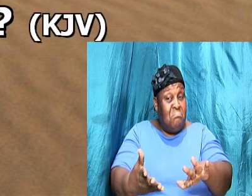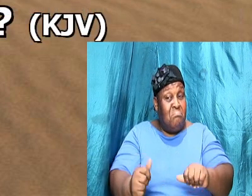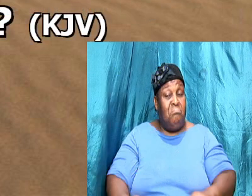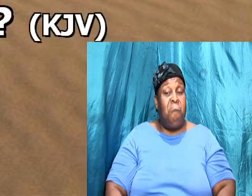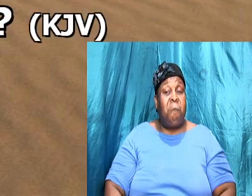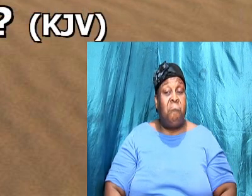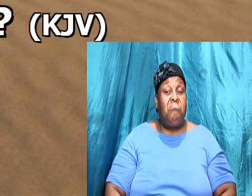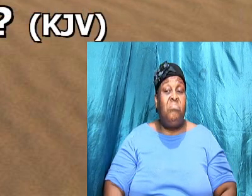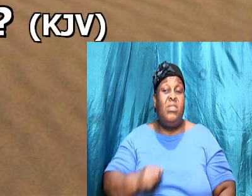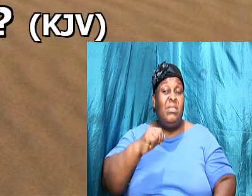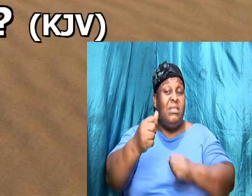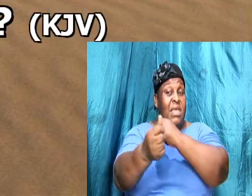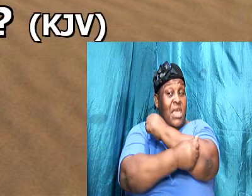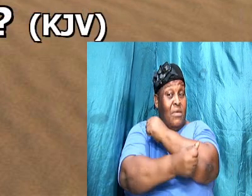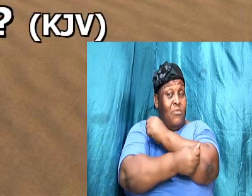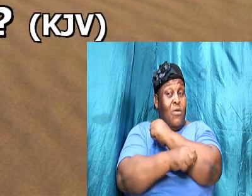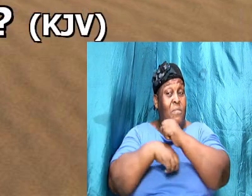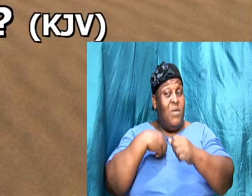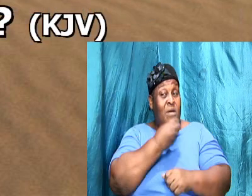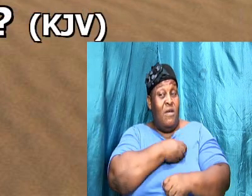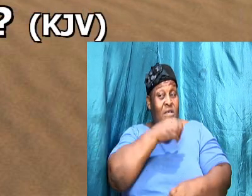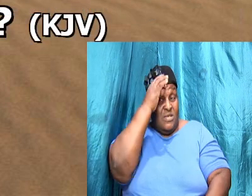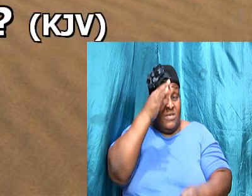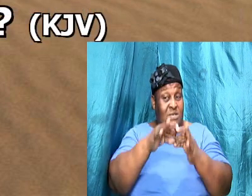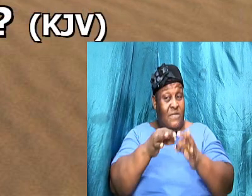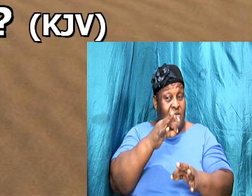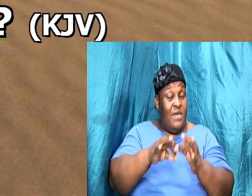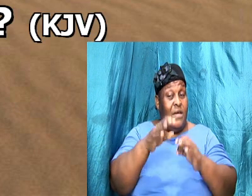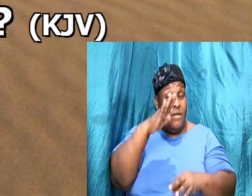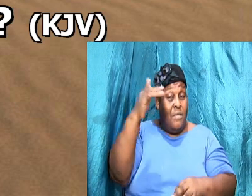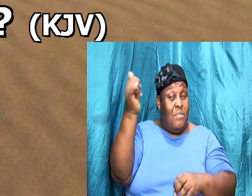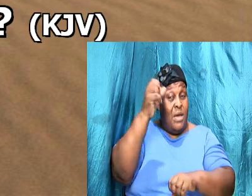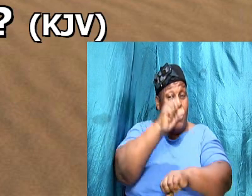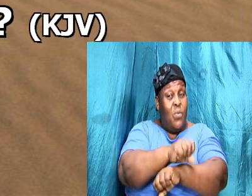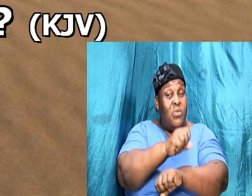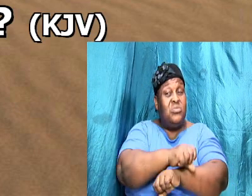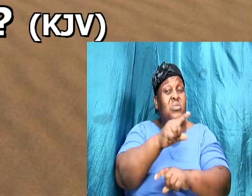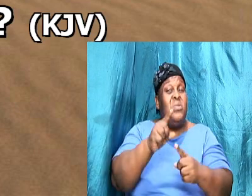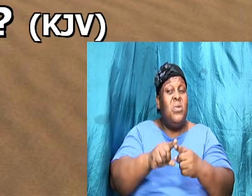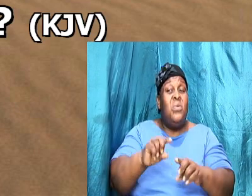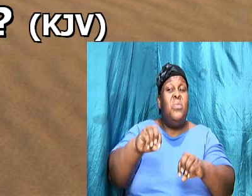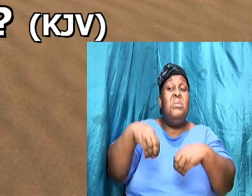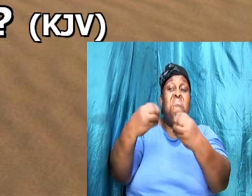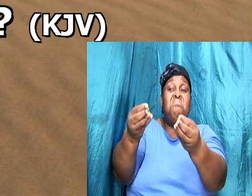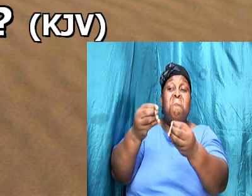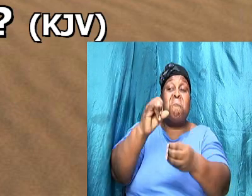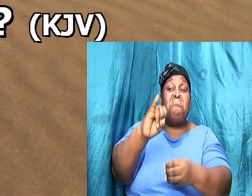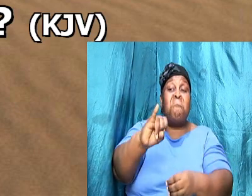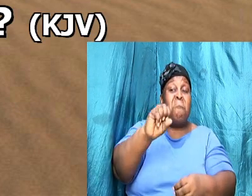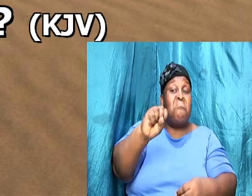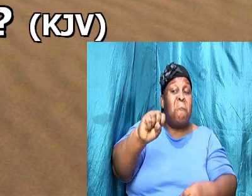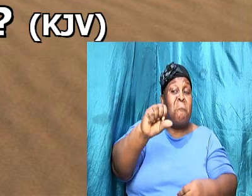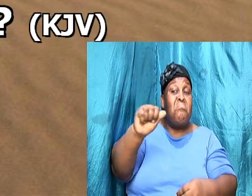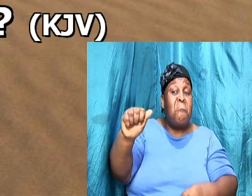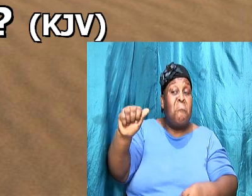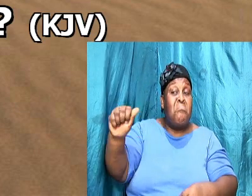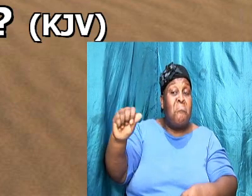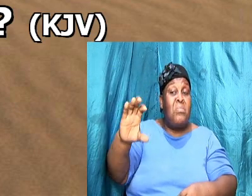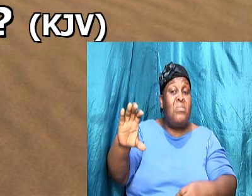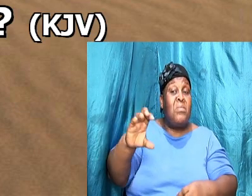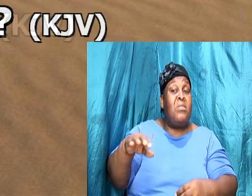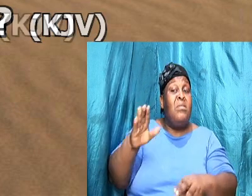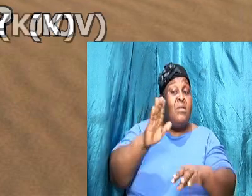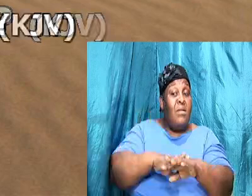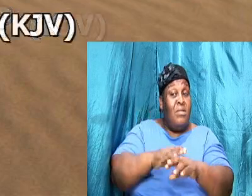was not Abraham our father justified by works when he had offered Isaac his son upon the